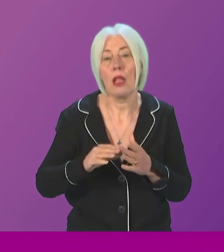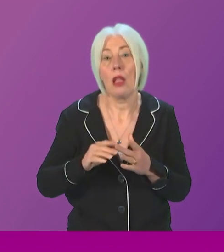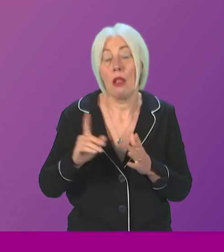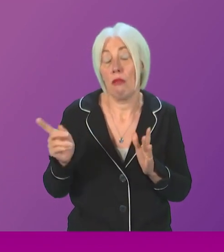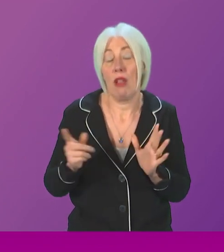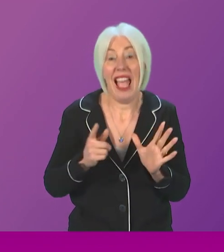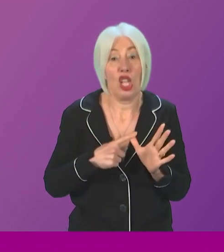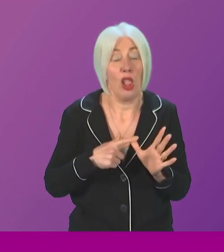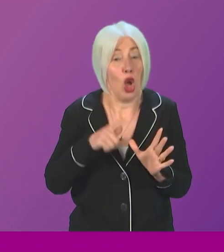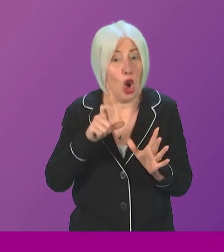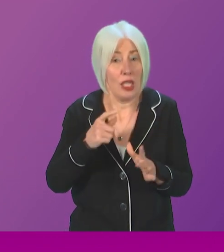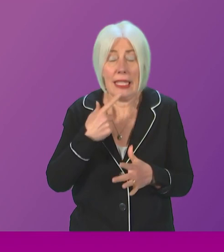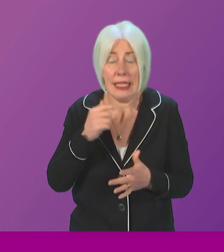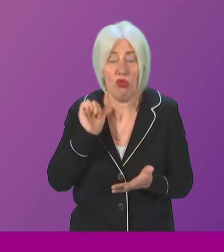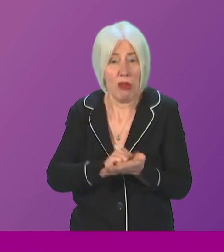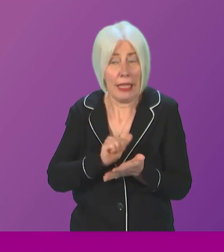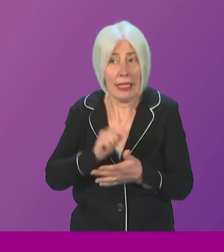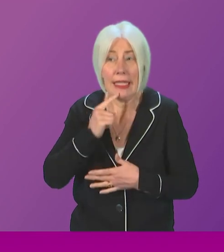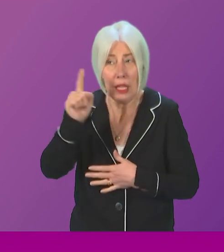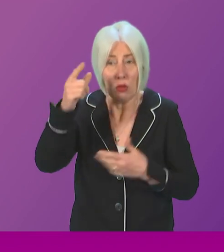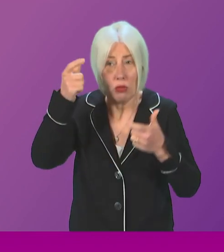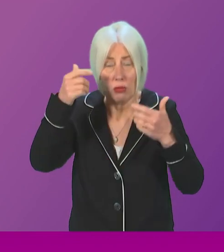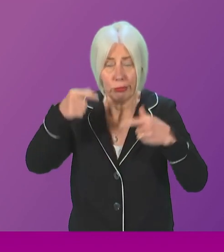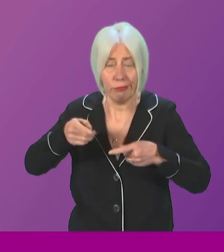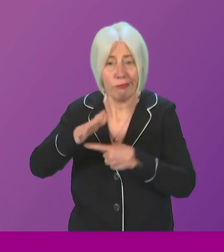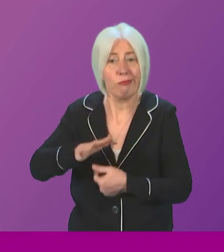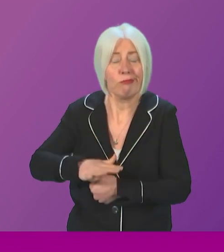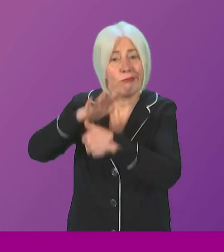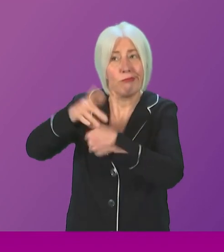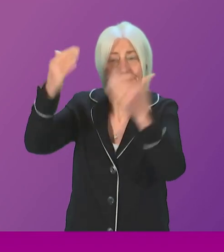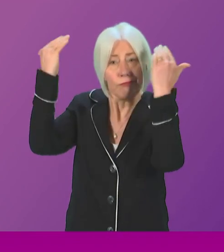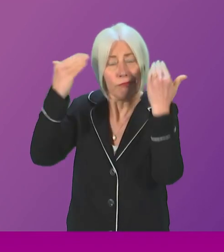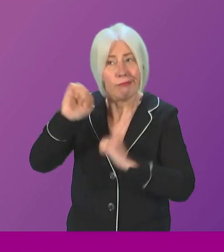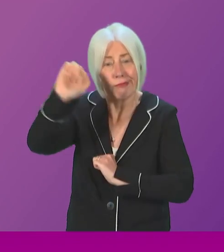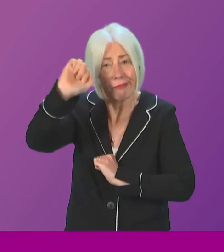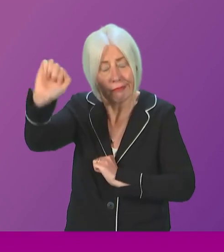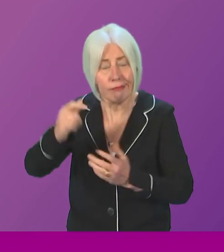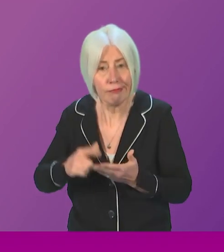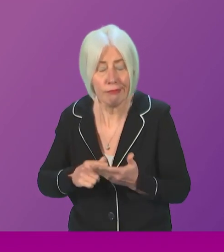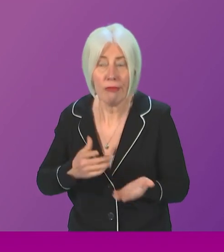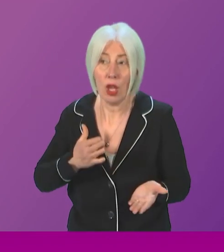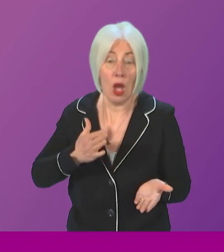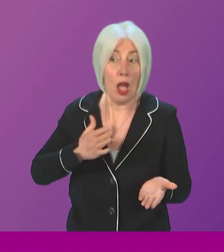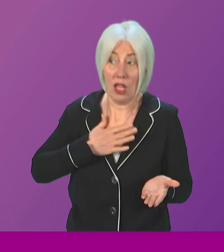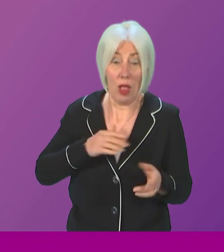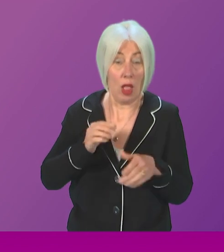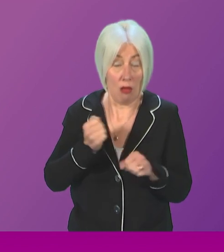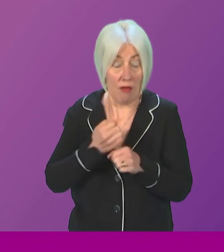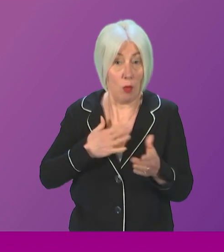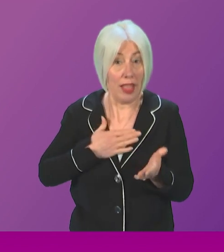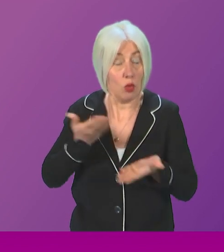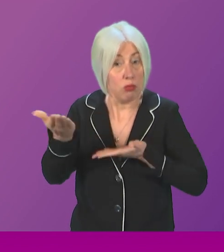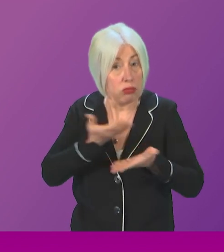sent to the Sentencing Council, to the Lord Justice Clarke, she would like to discuss and the government would like to discuss the issues